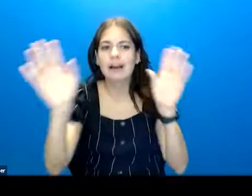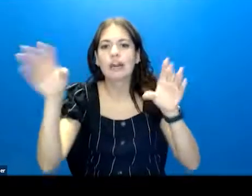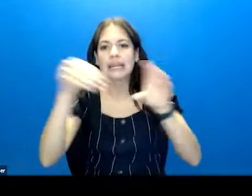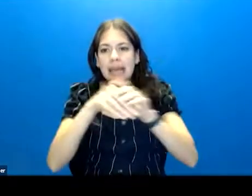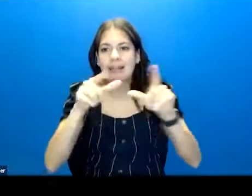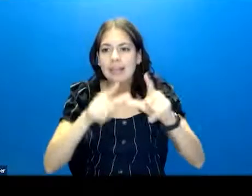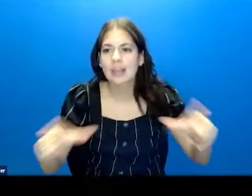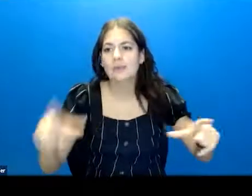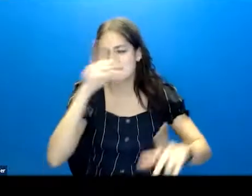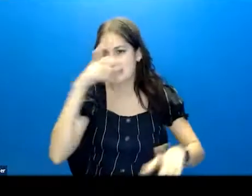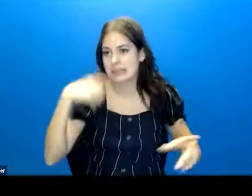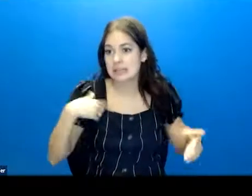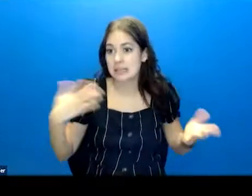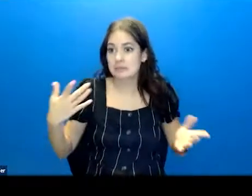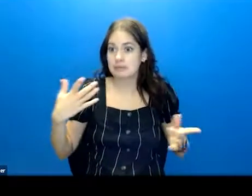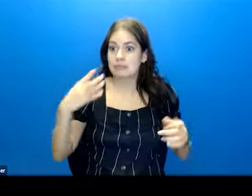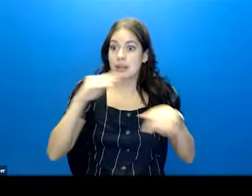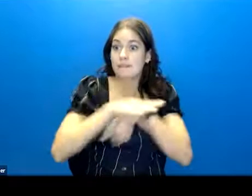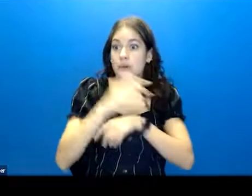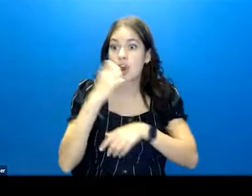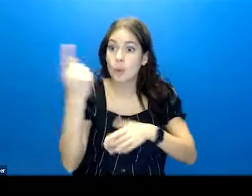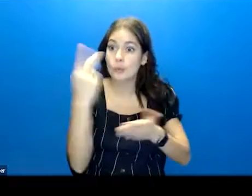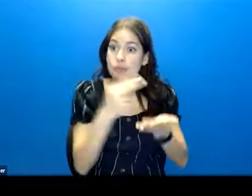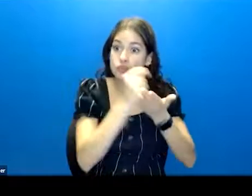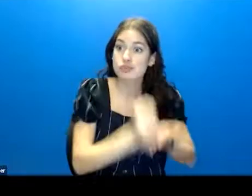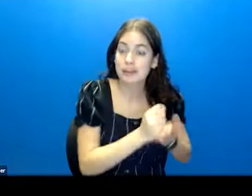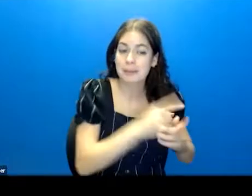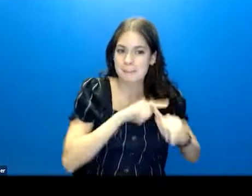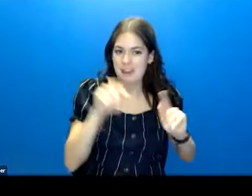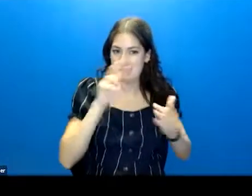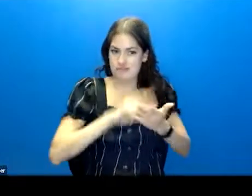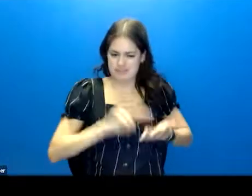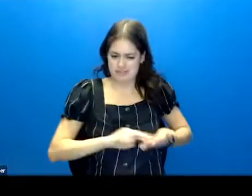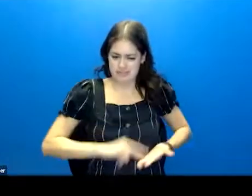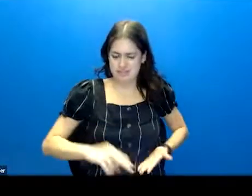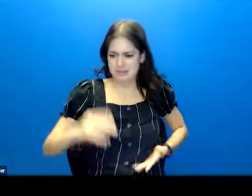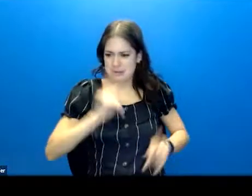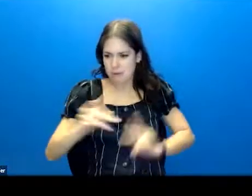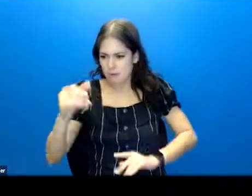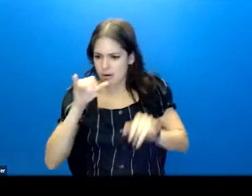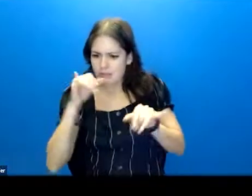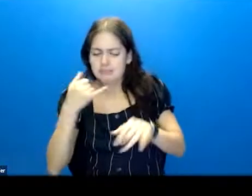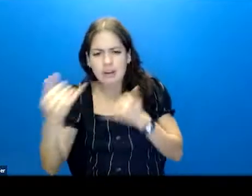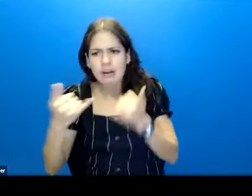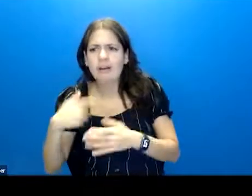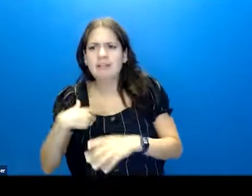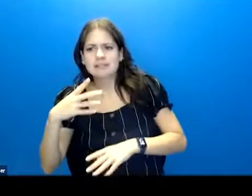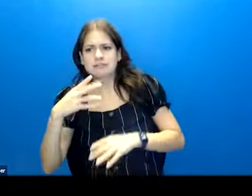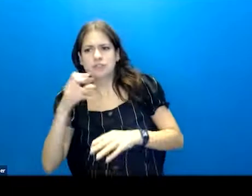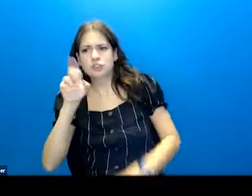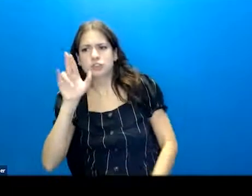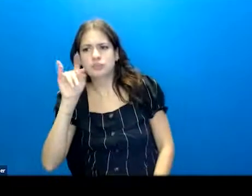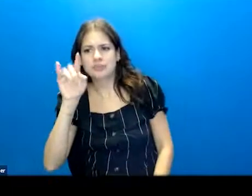language, because it was impacting not just treatment, but research. People were calling all sorts of things suicide attempts